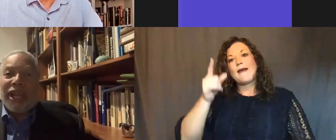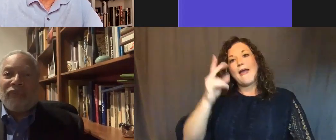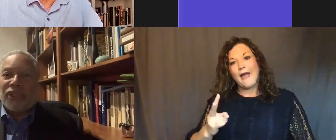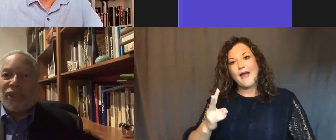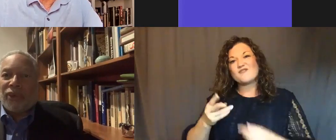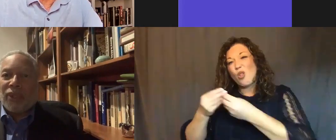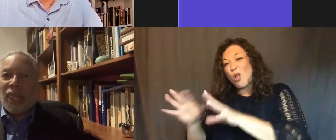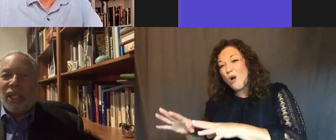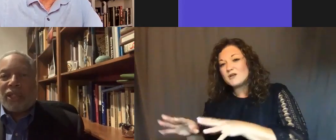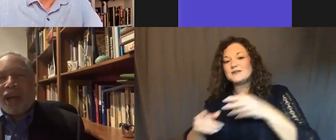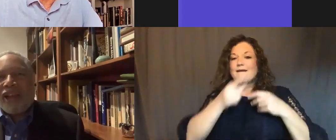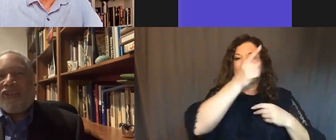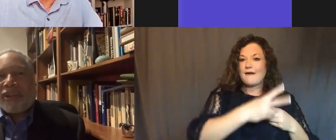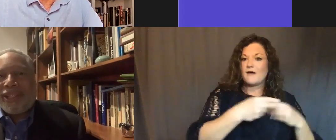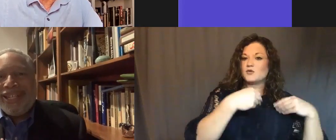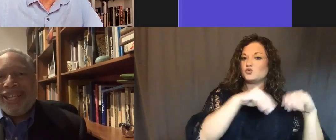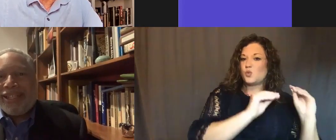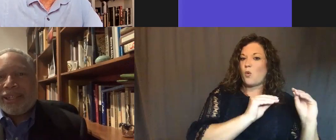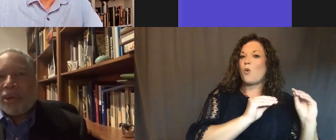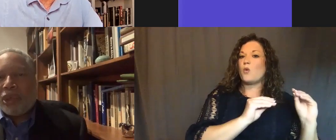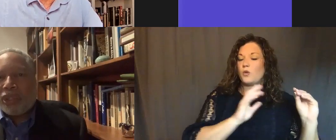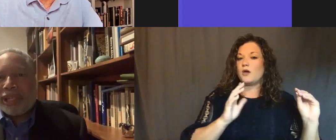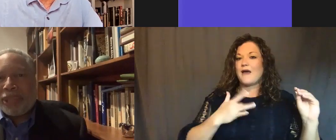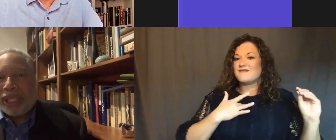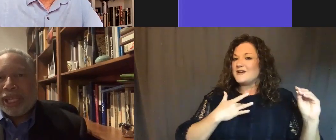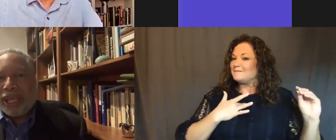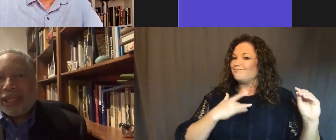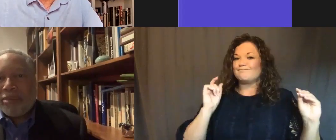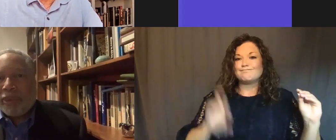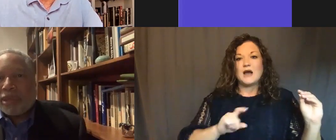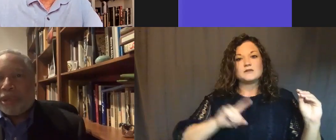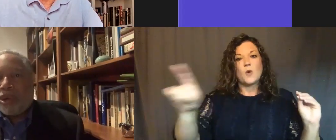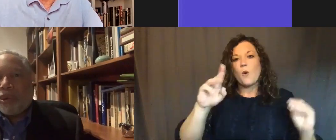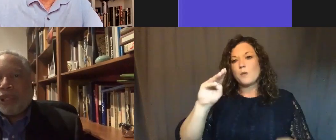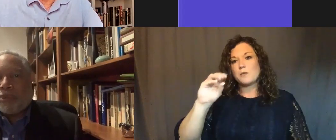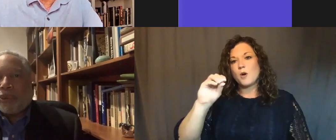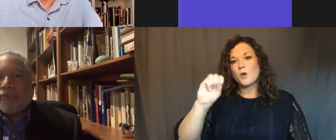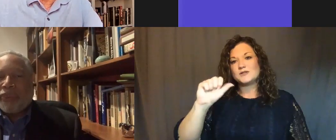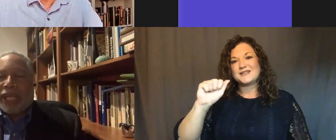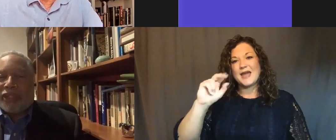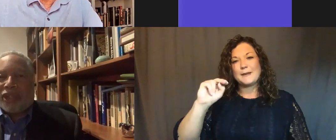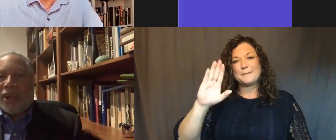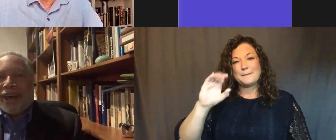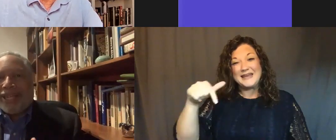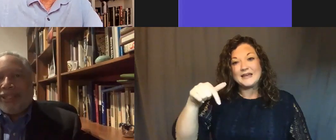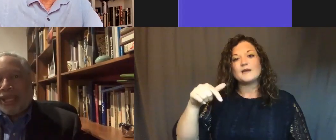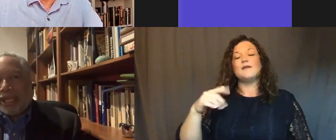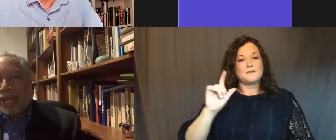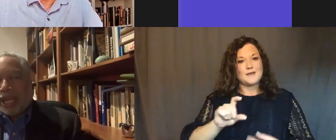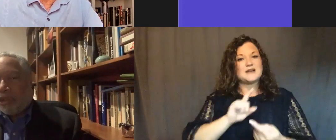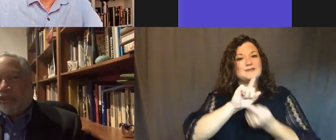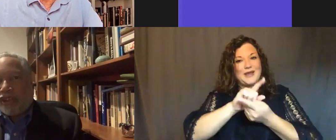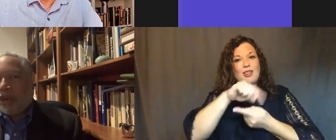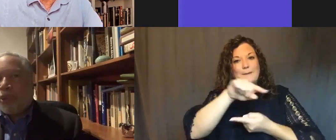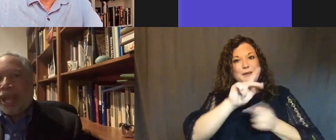The other half was sold. So I felt the need to go to Mozambique and to meet with the Makua people. And so I did.